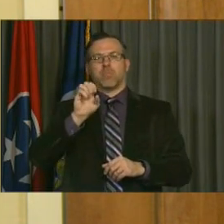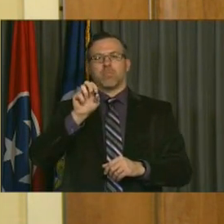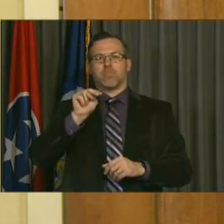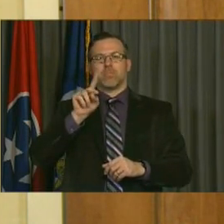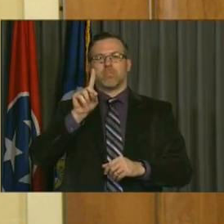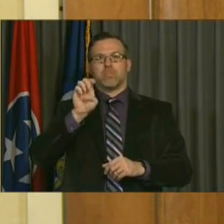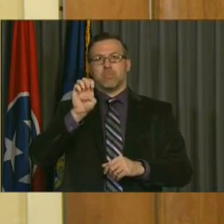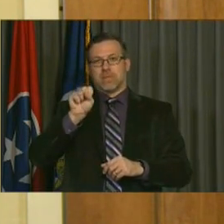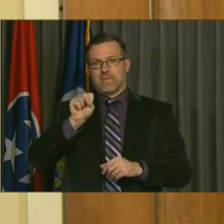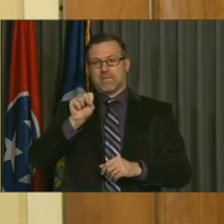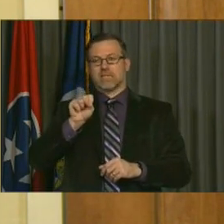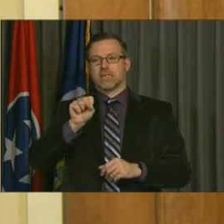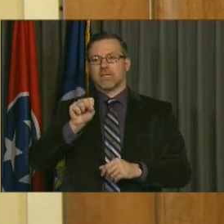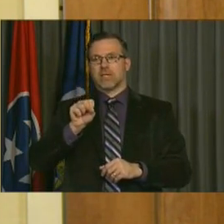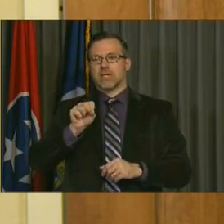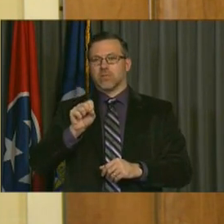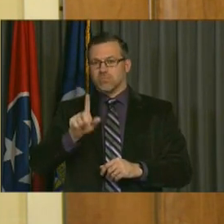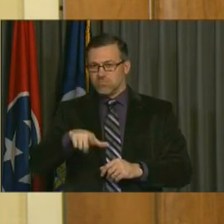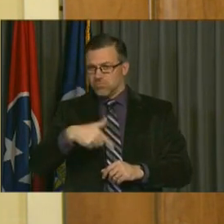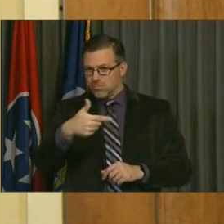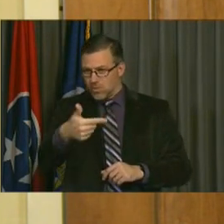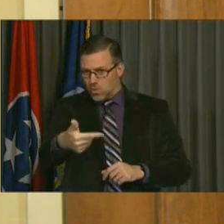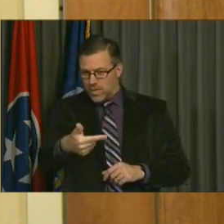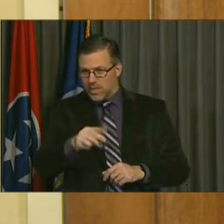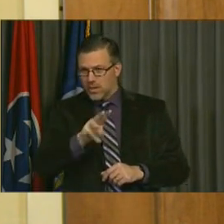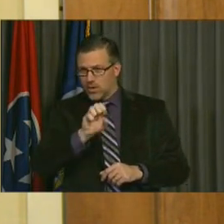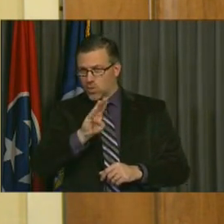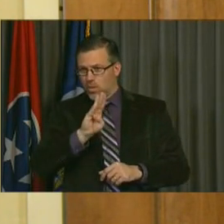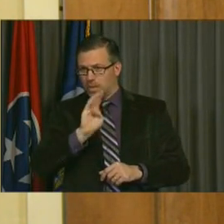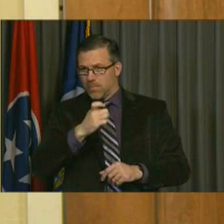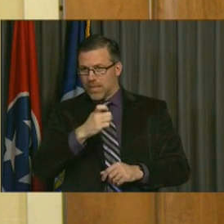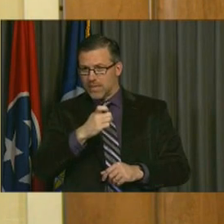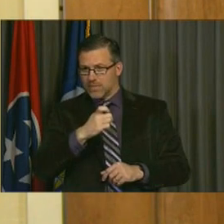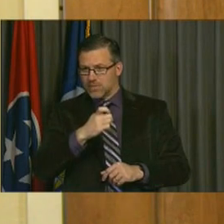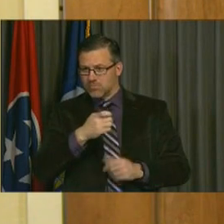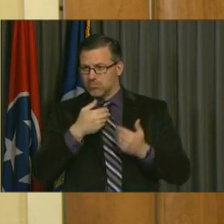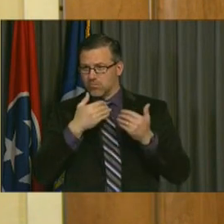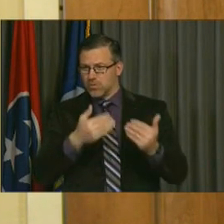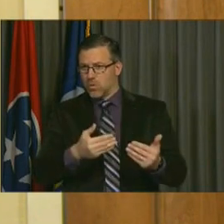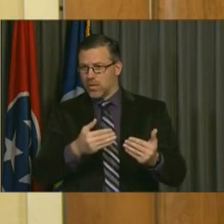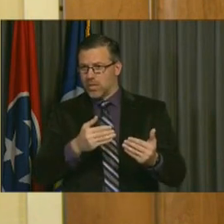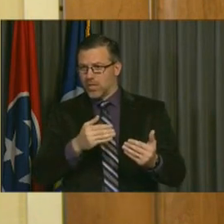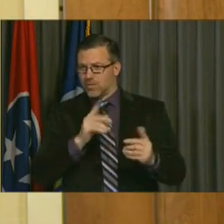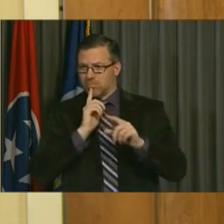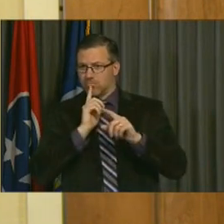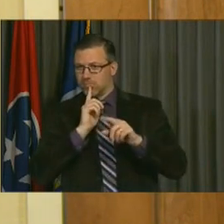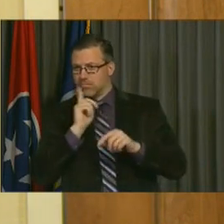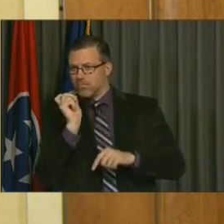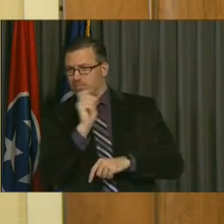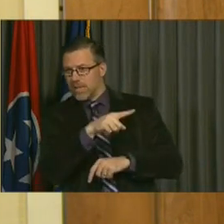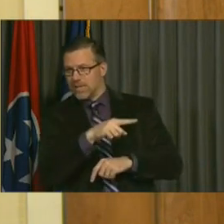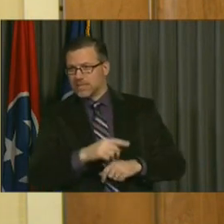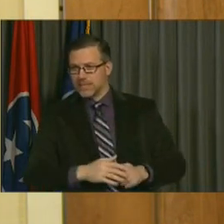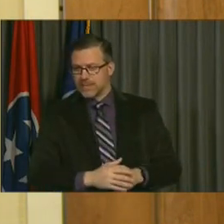Councilman Mendez, we should be unmuting you on WebEx. So if you'll just recite your question.